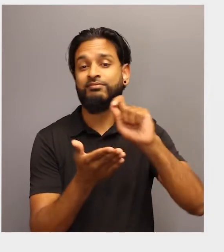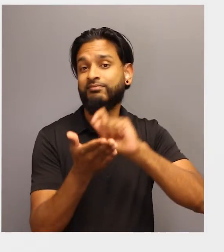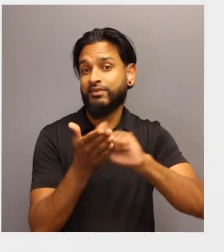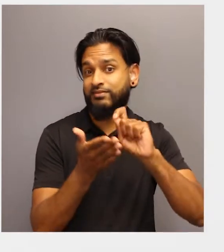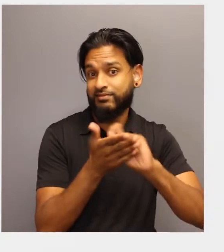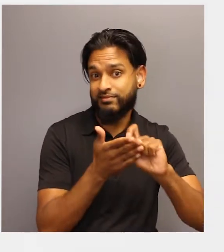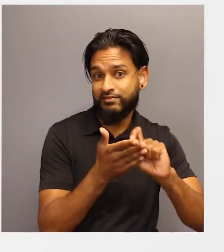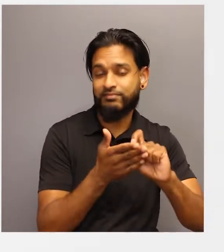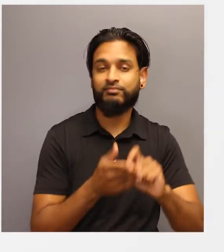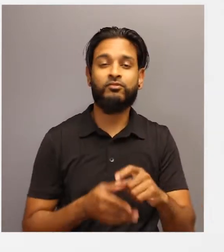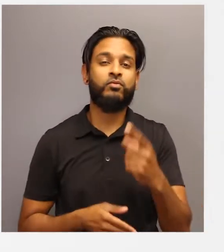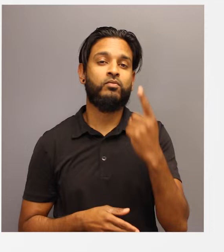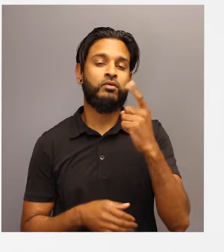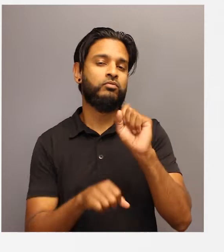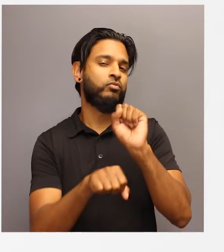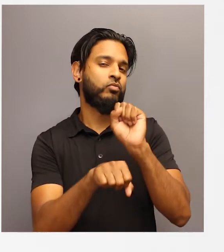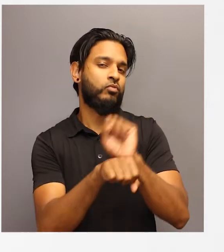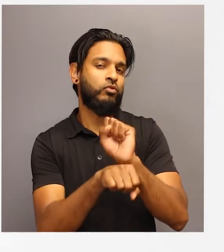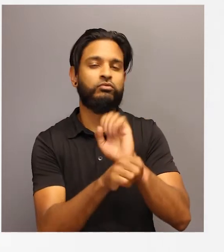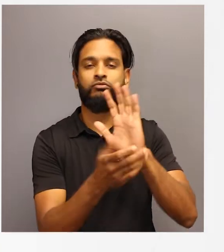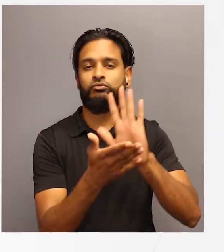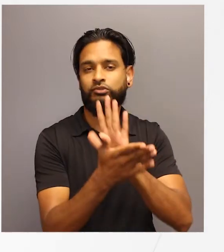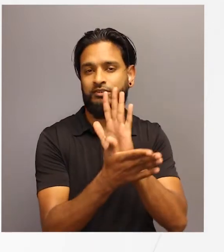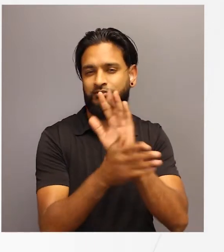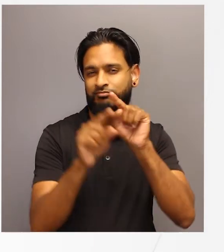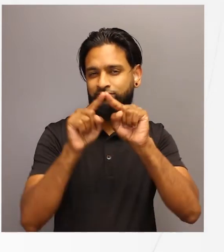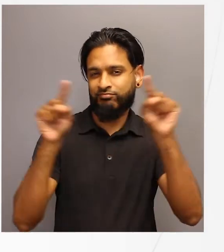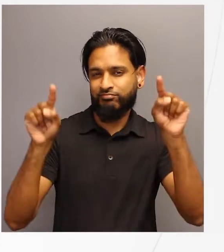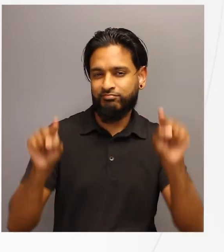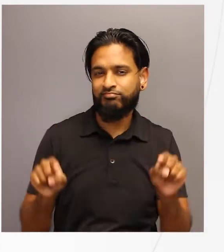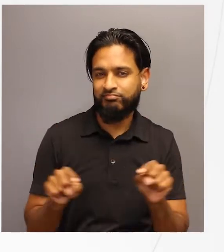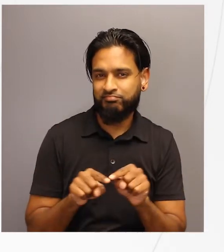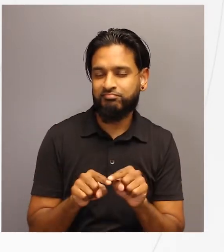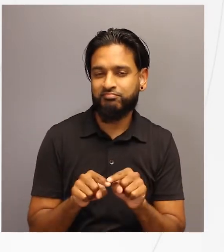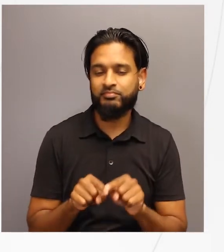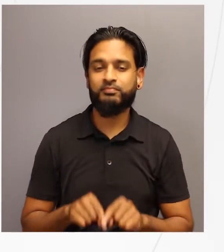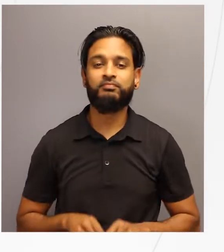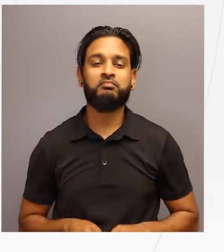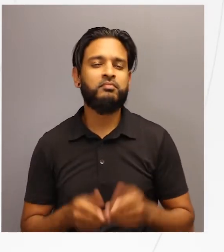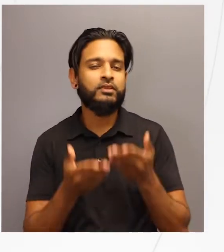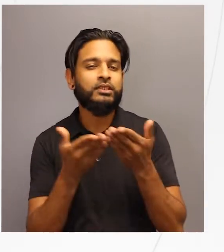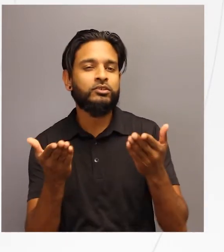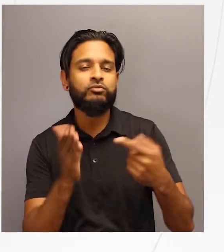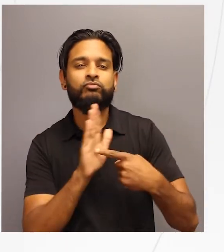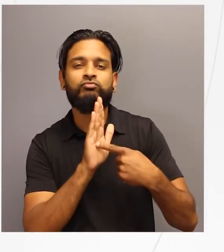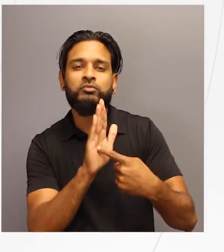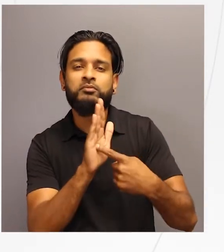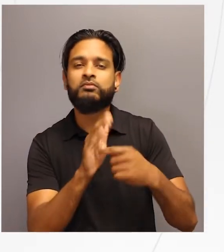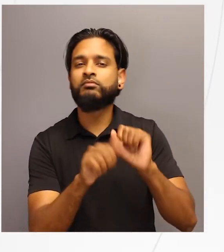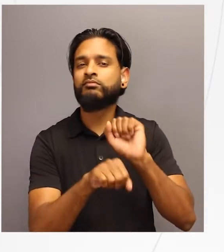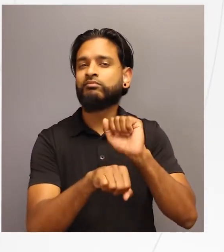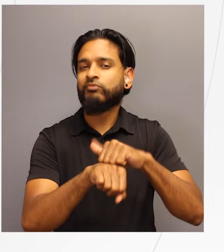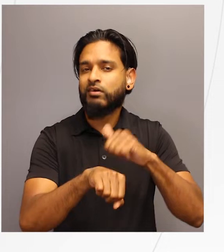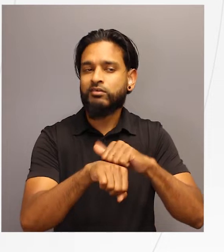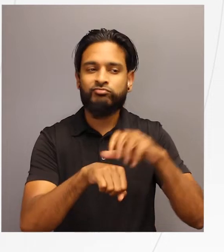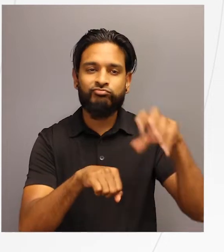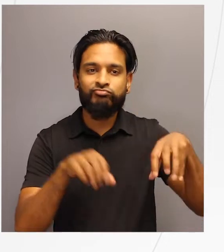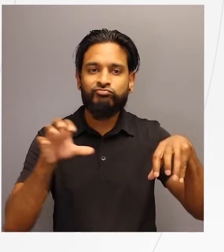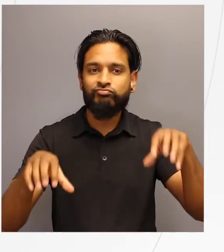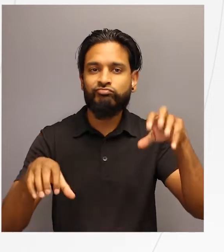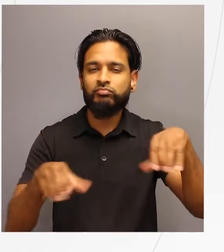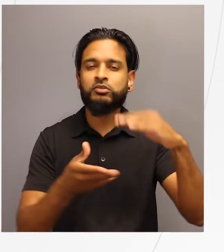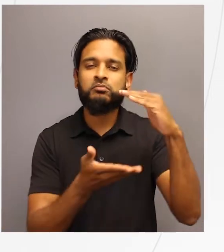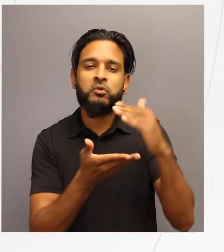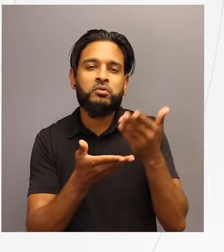one set of worksheets per team, and objects to represent rock samples. Small traffic cones,